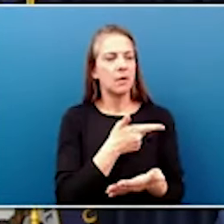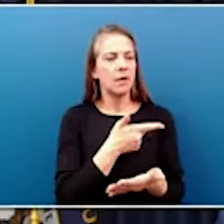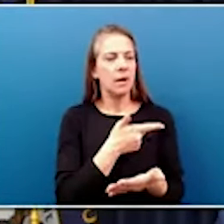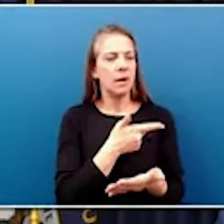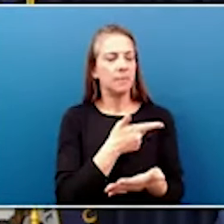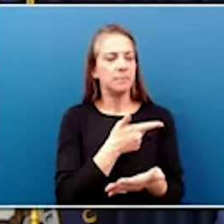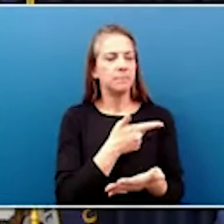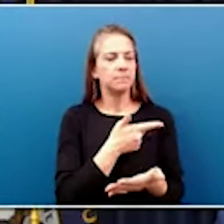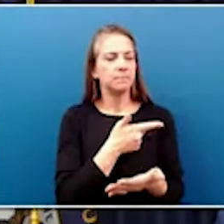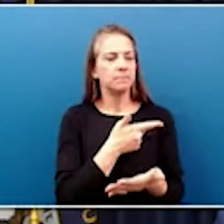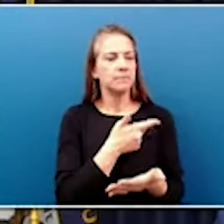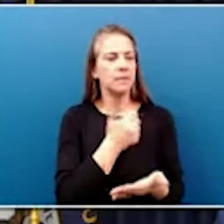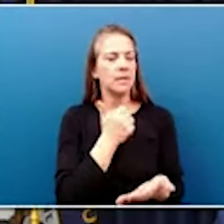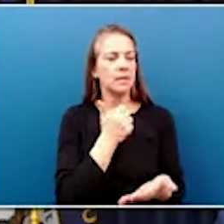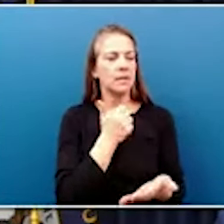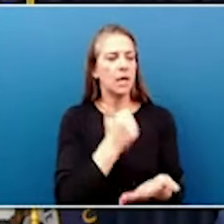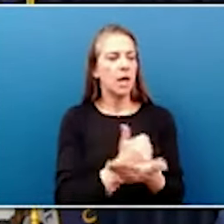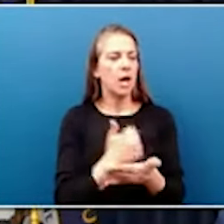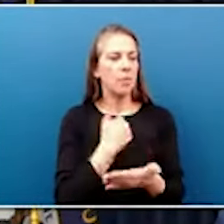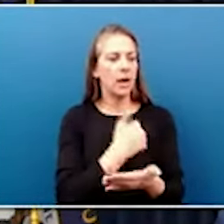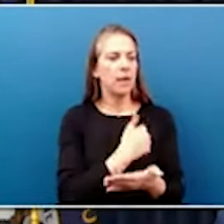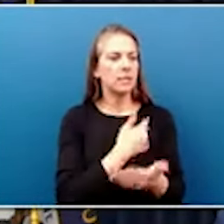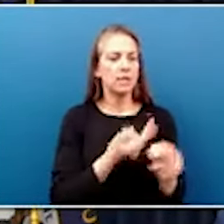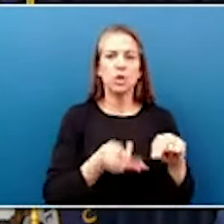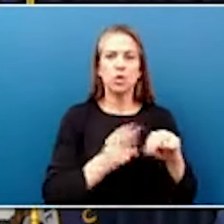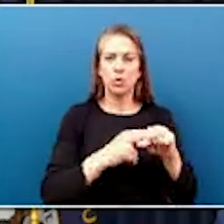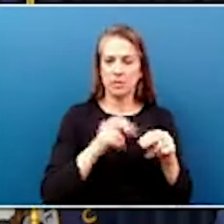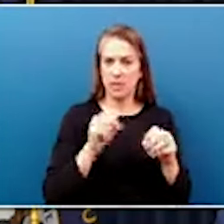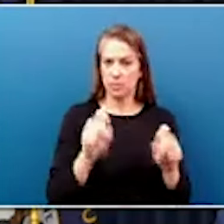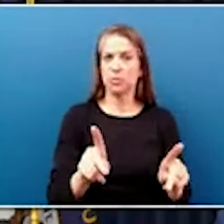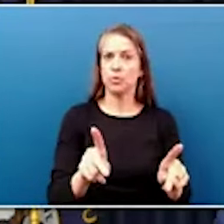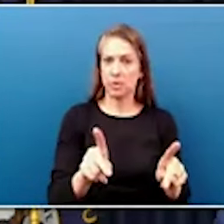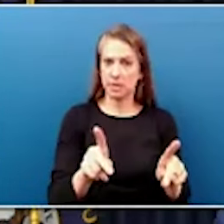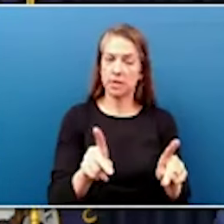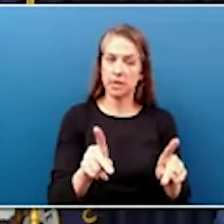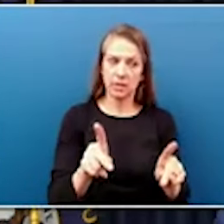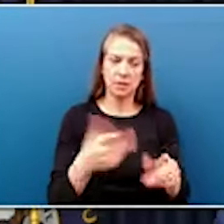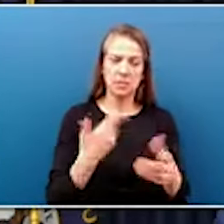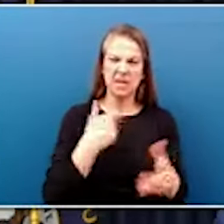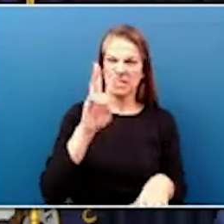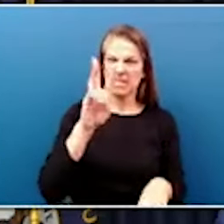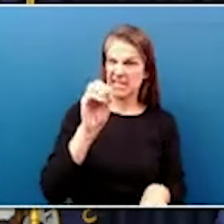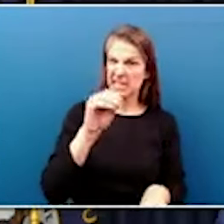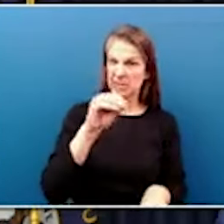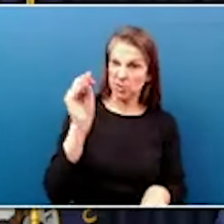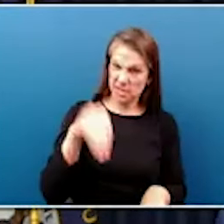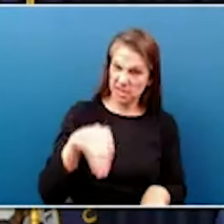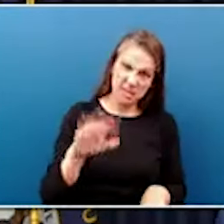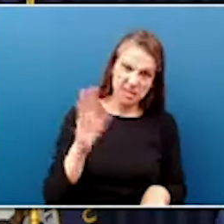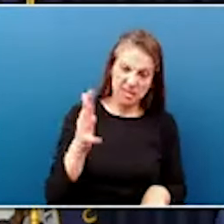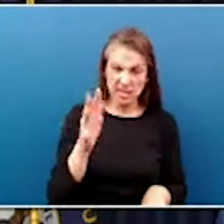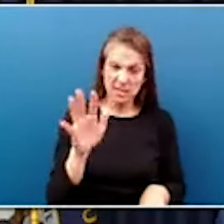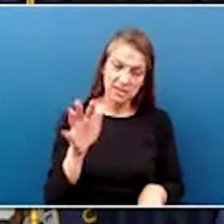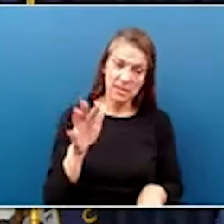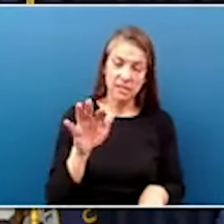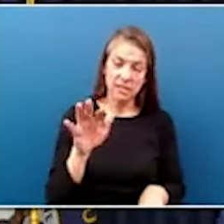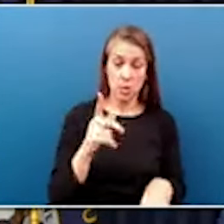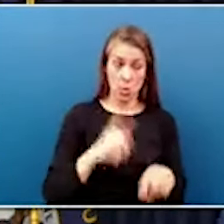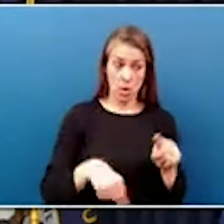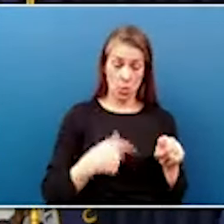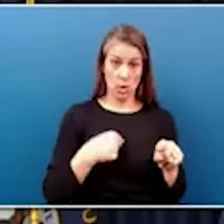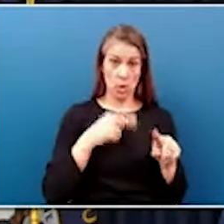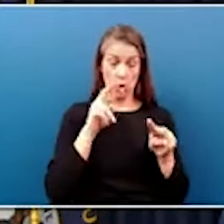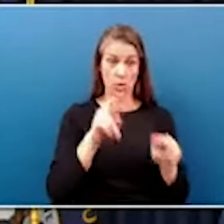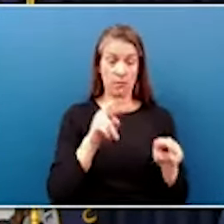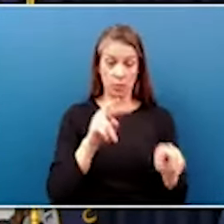increase our opportunities by about 60 percent and what we're looking for is to